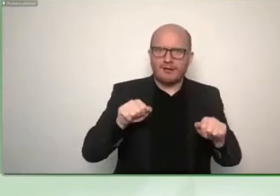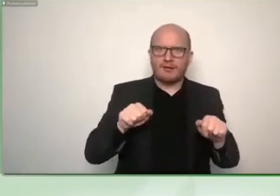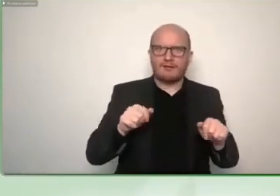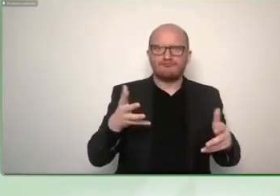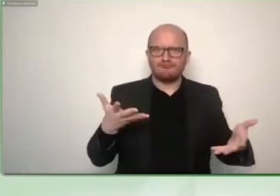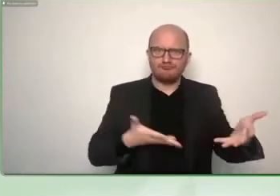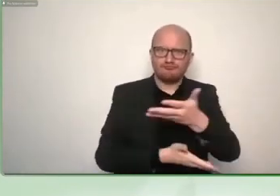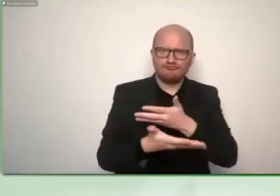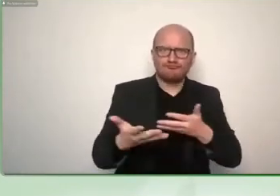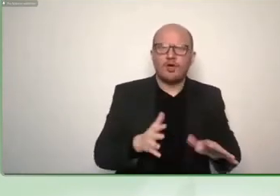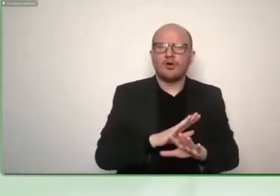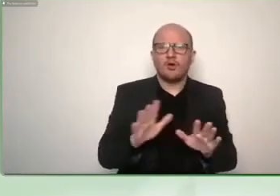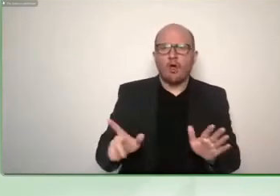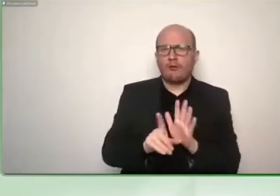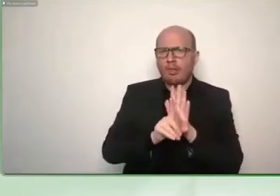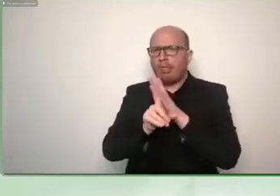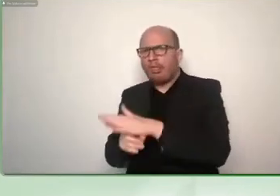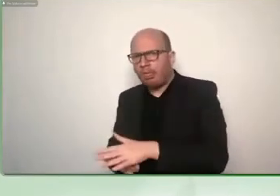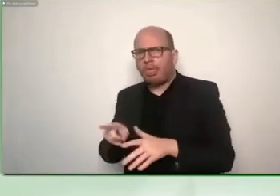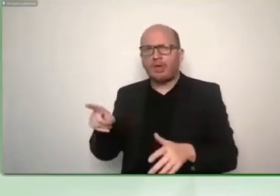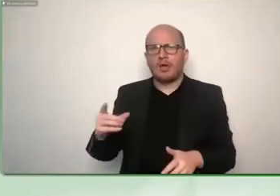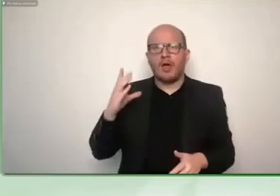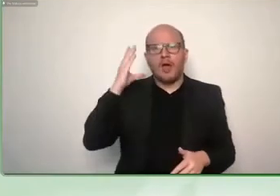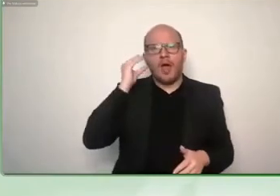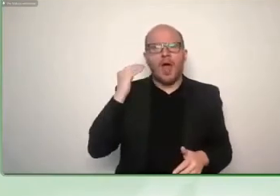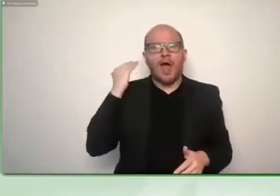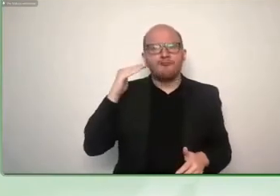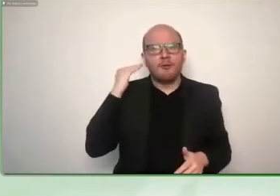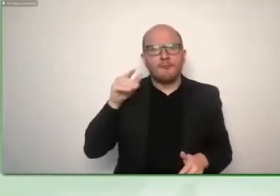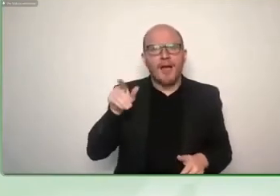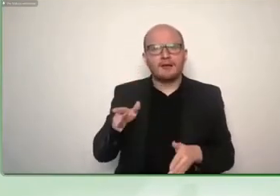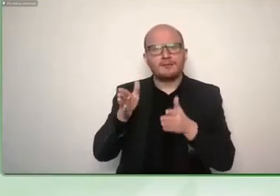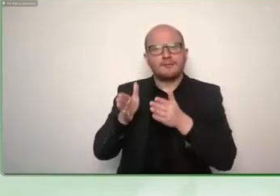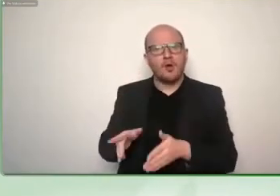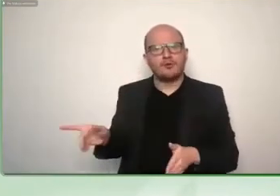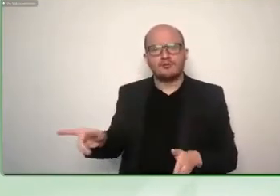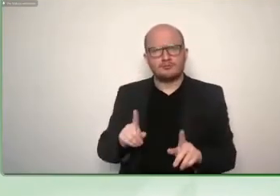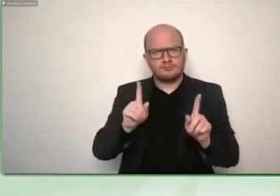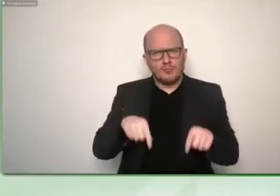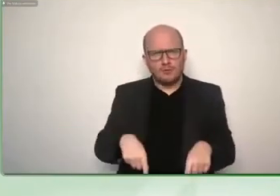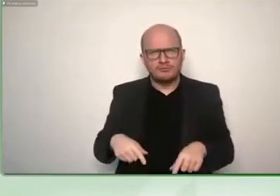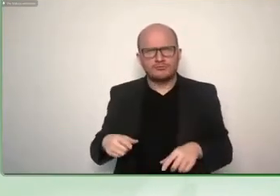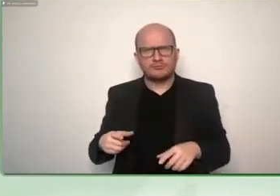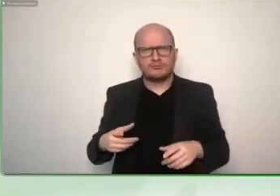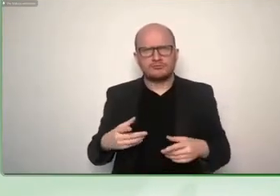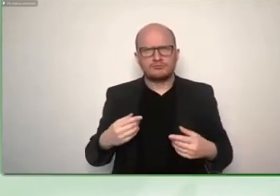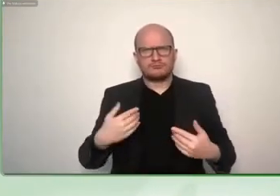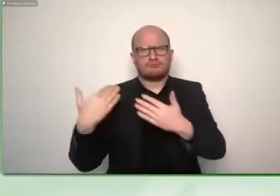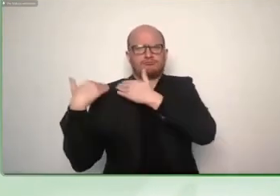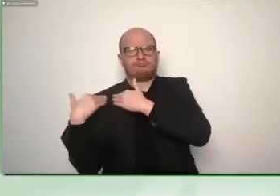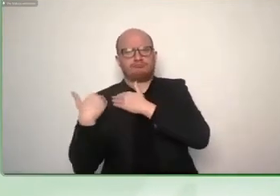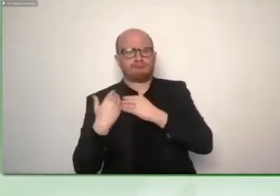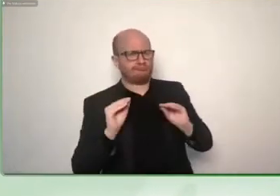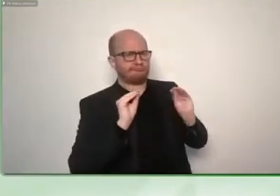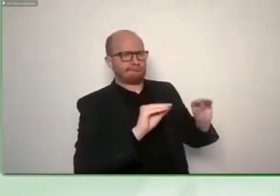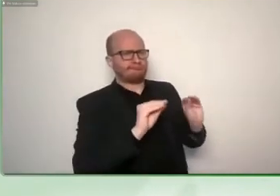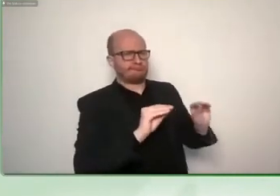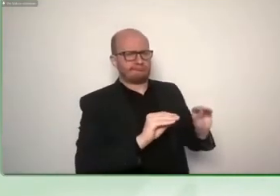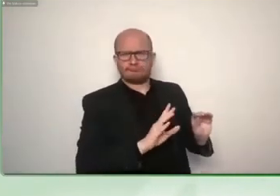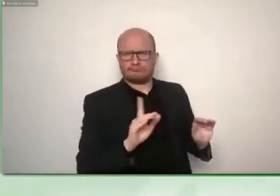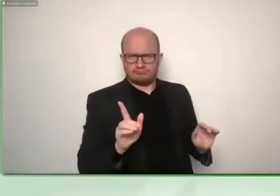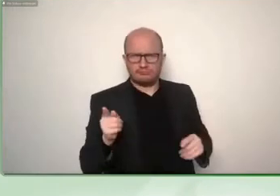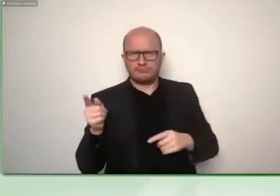families of course it's um seems to be much easier to have the whole family and um